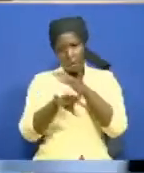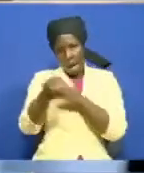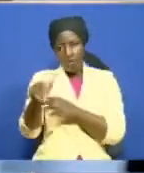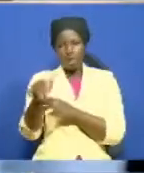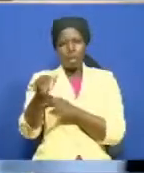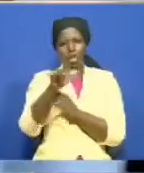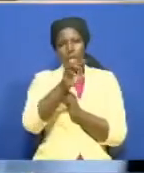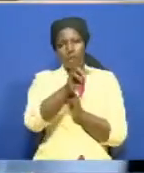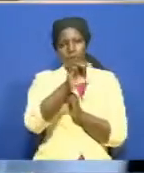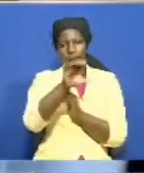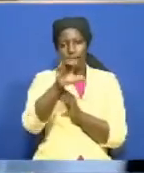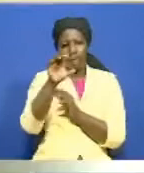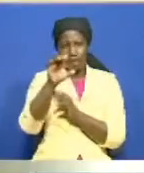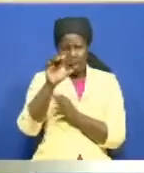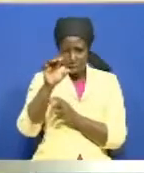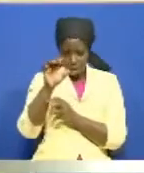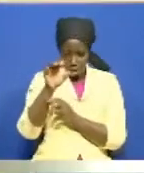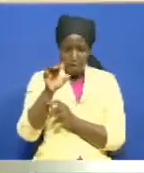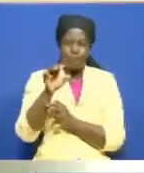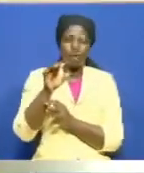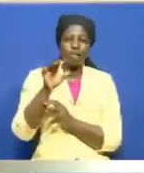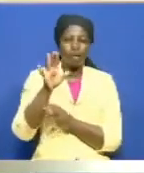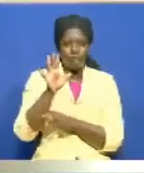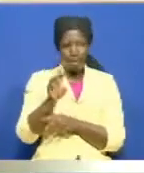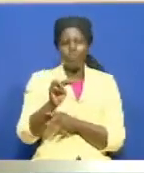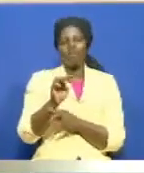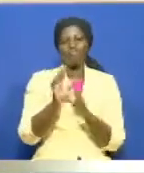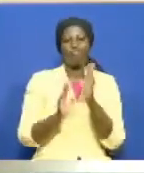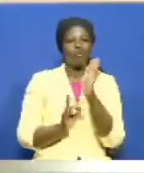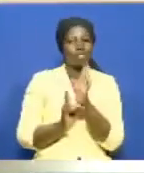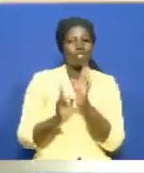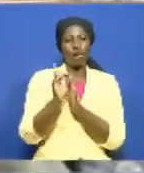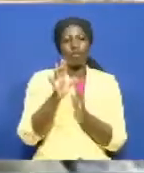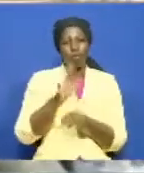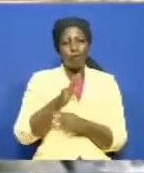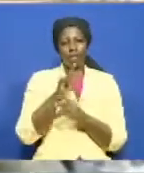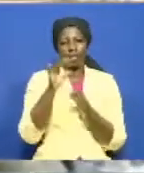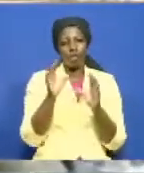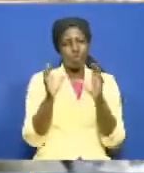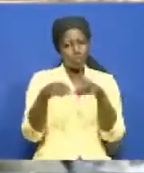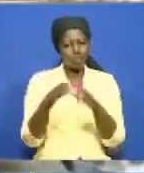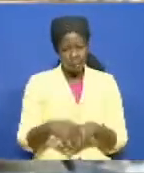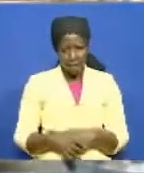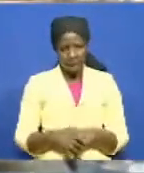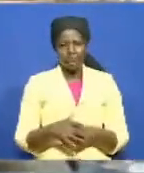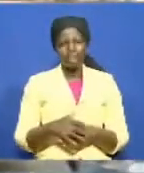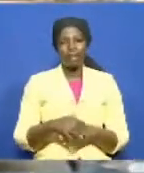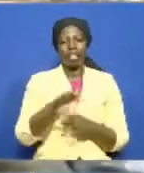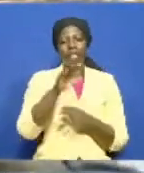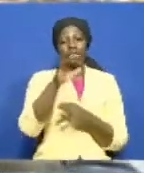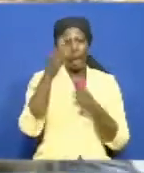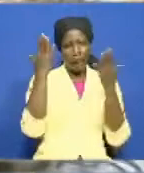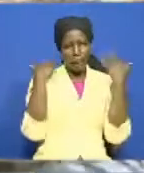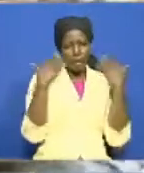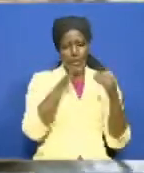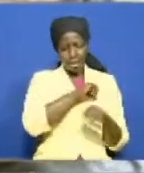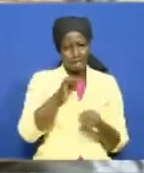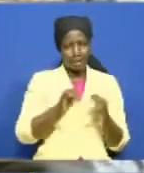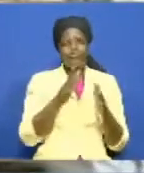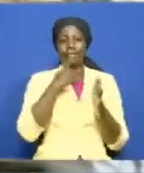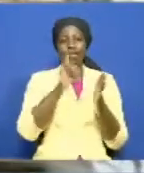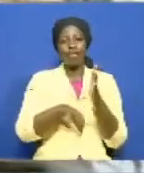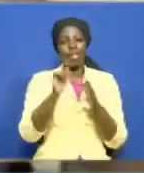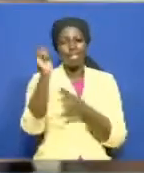Wanawake Chair Lady Ellen Ntundu, Meru County Senator Mithika Linturi said that Kenyans are forced to sell parcels of land